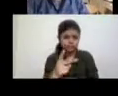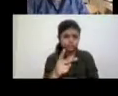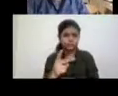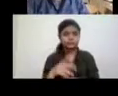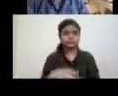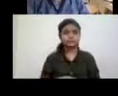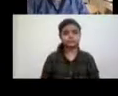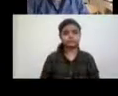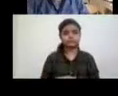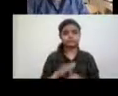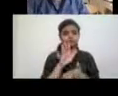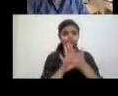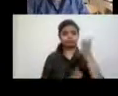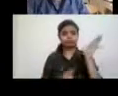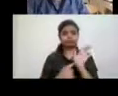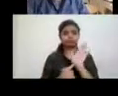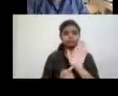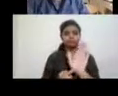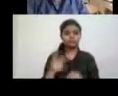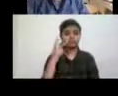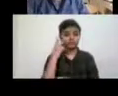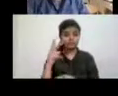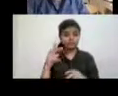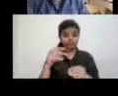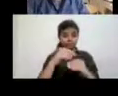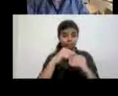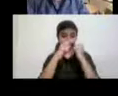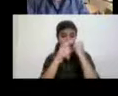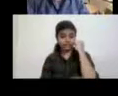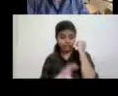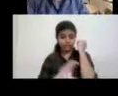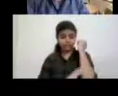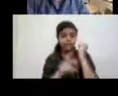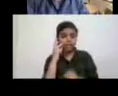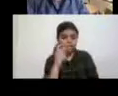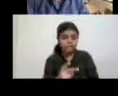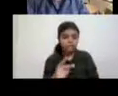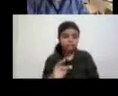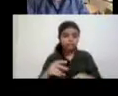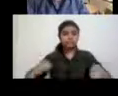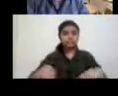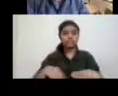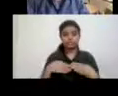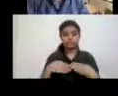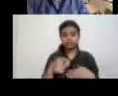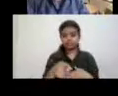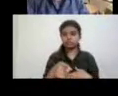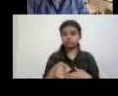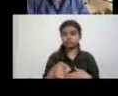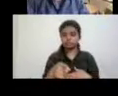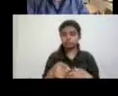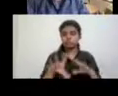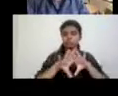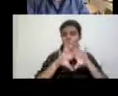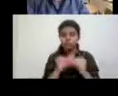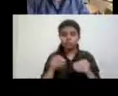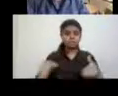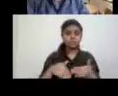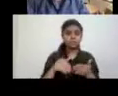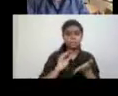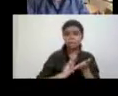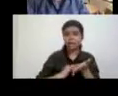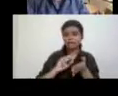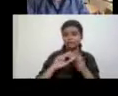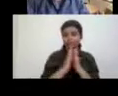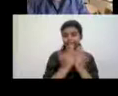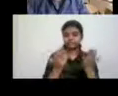Um, this, the, if you look at the bottom, this, this is the introduction. This is the table of contents for the magazine, and